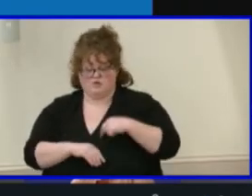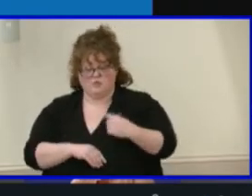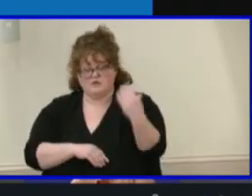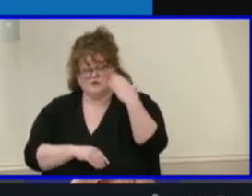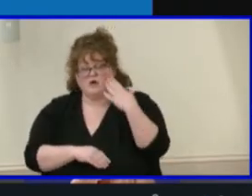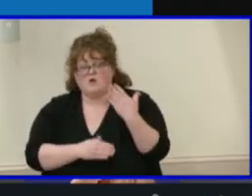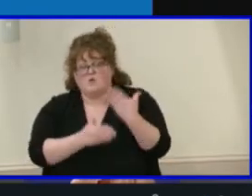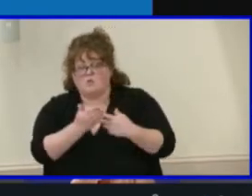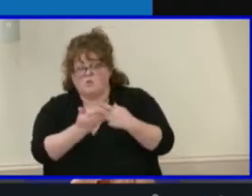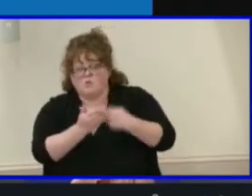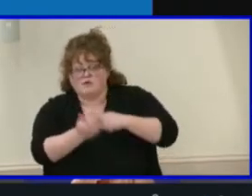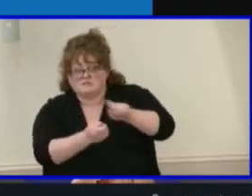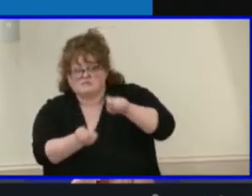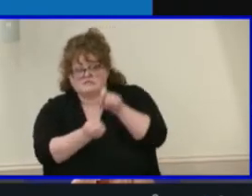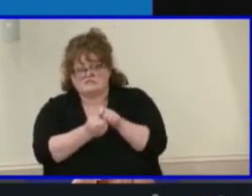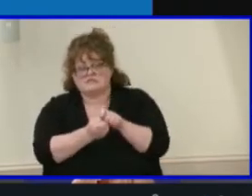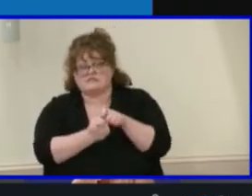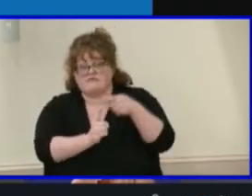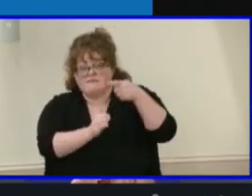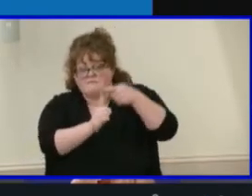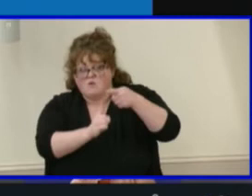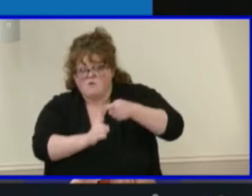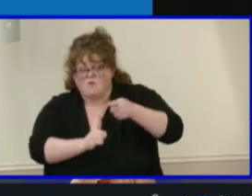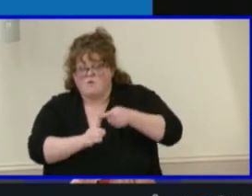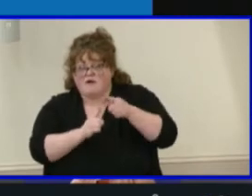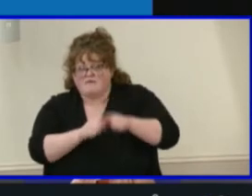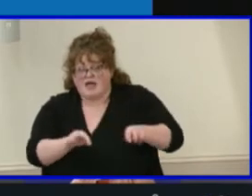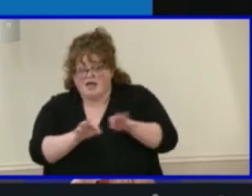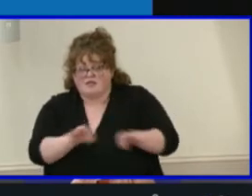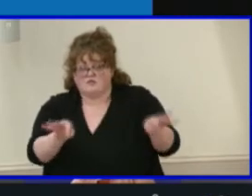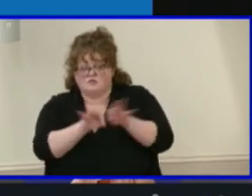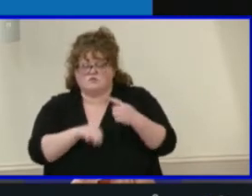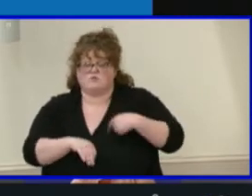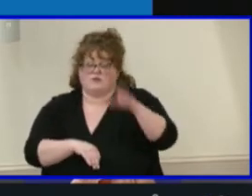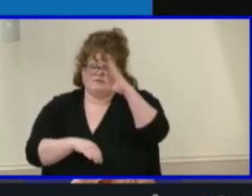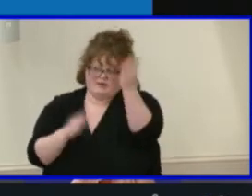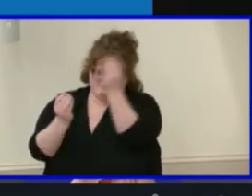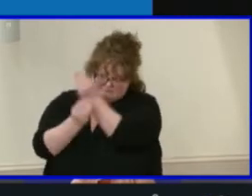Maggie Walker, we will be able to update the Henrico community.